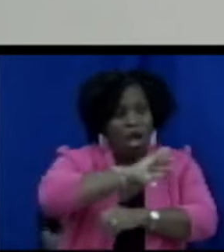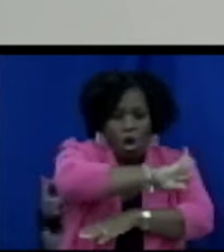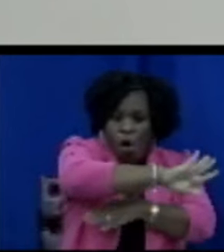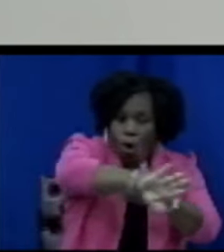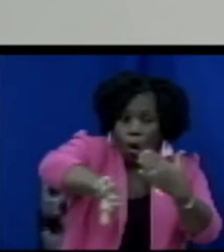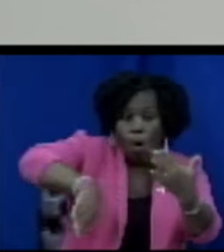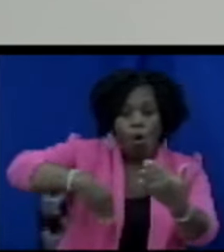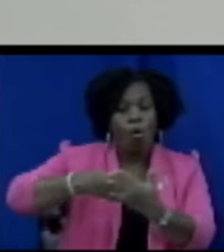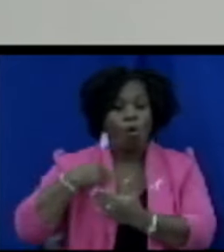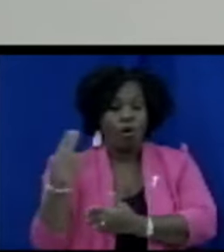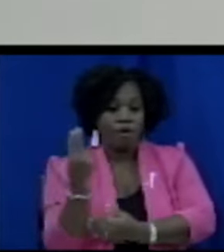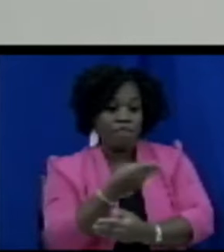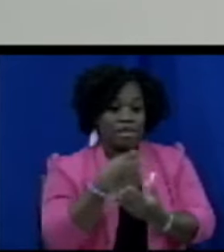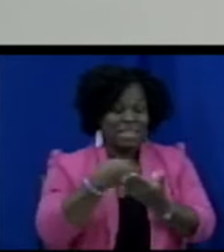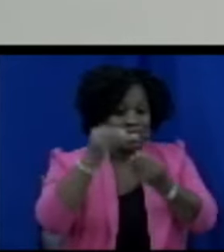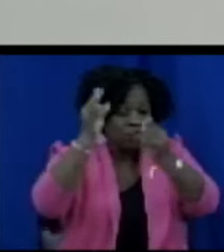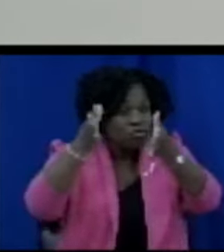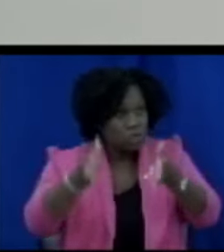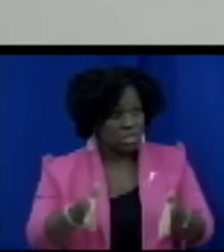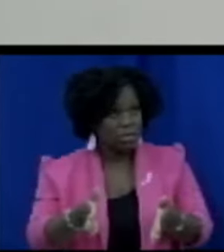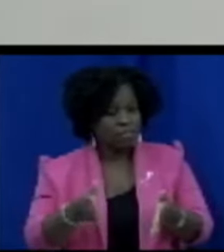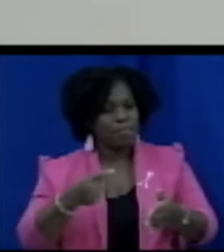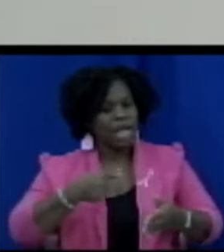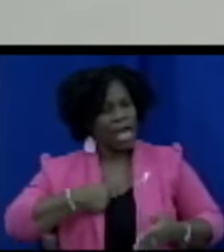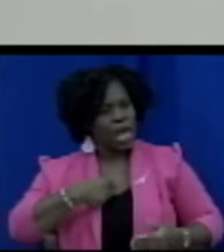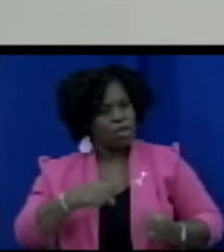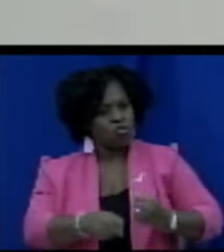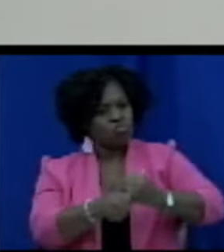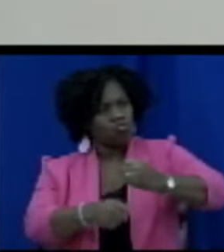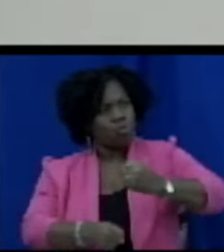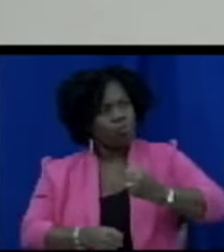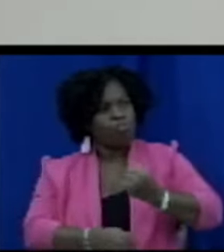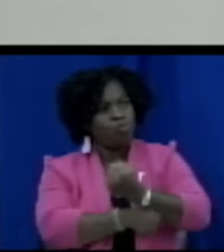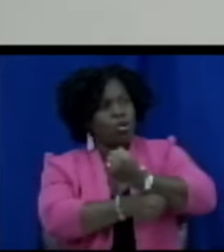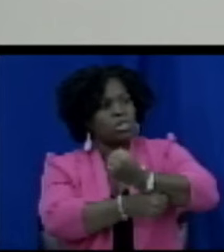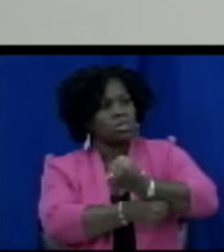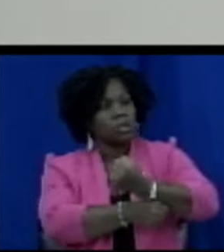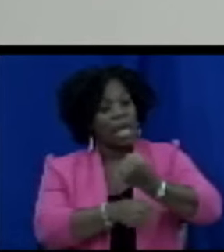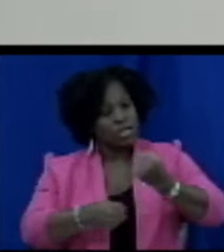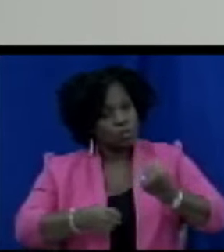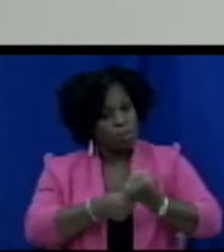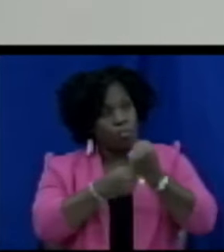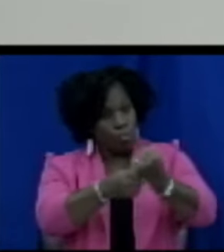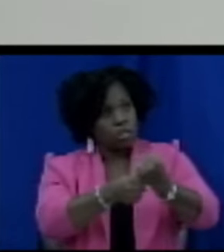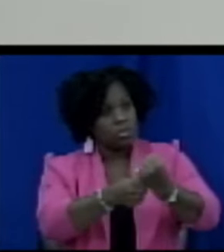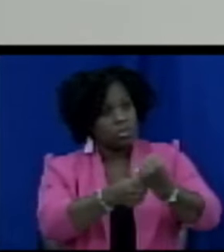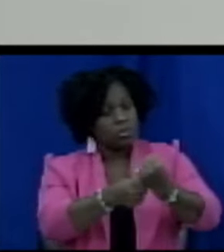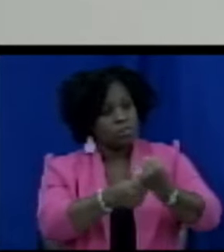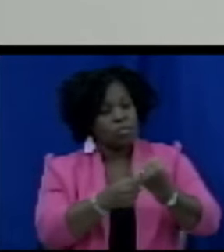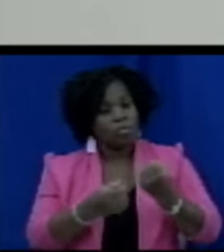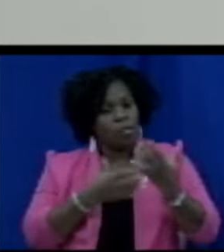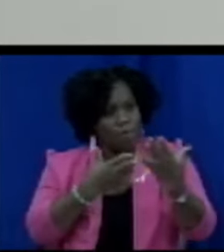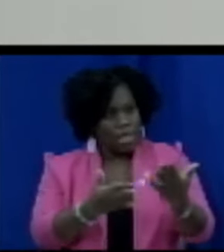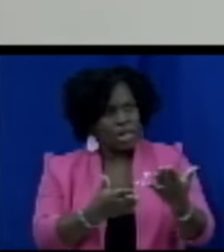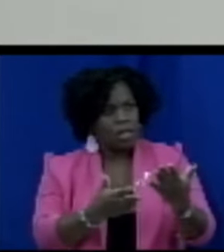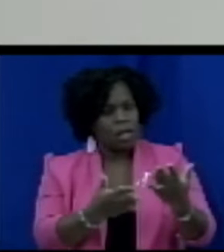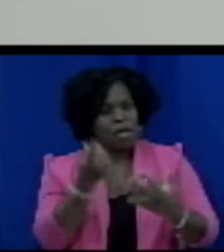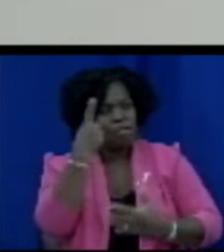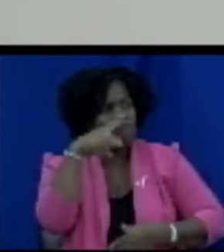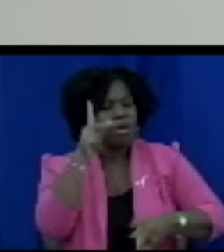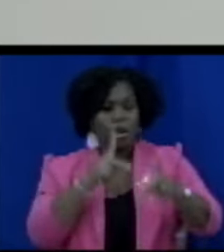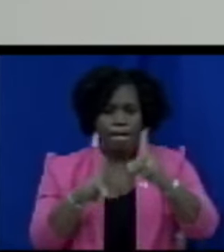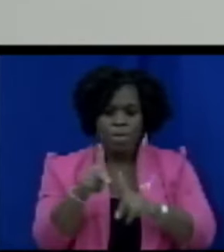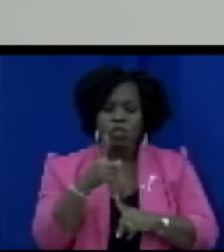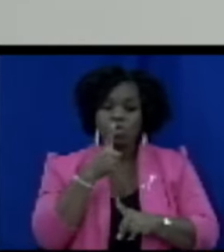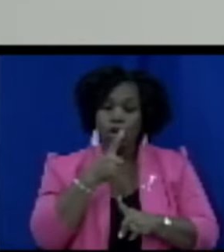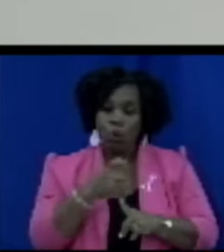consumers I will support the bill and as I said I want to support the persons who put the bill together it's very